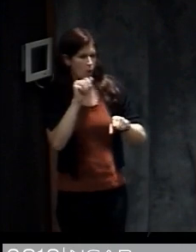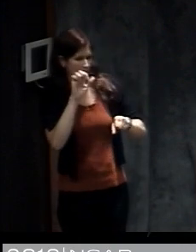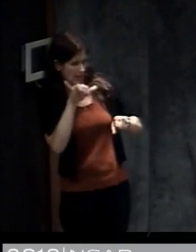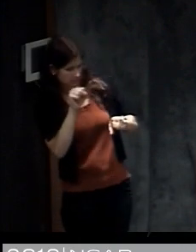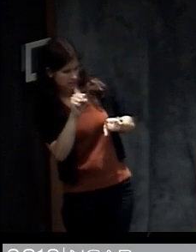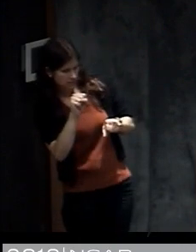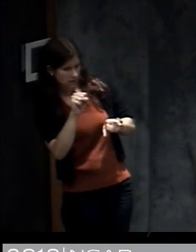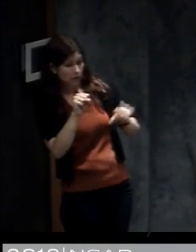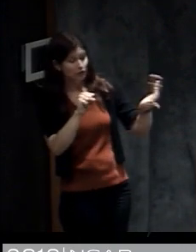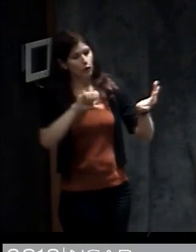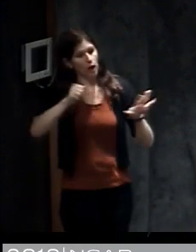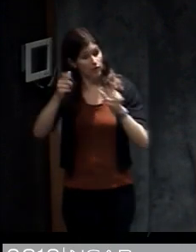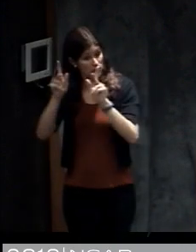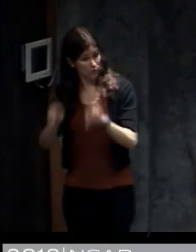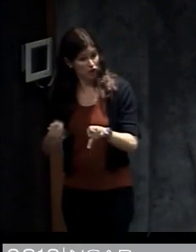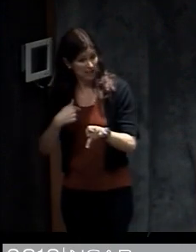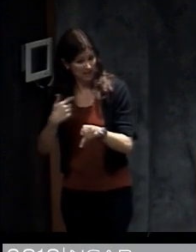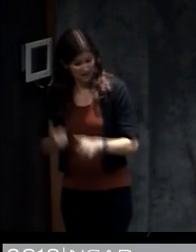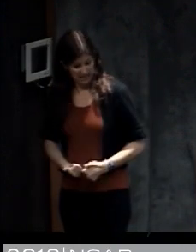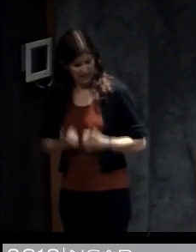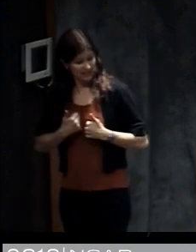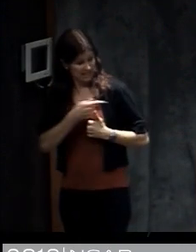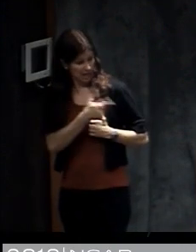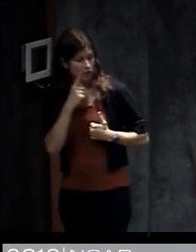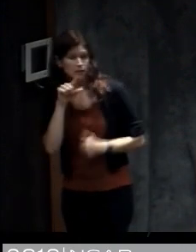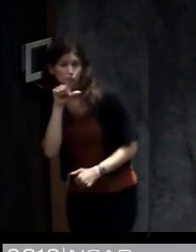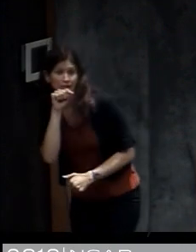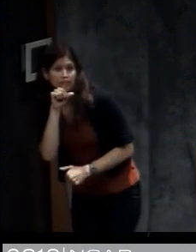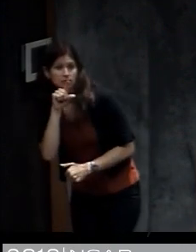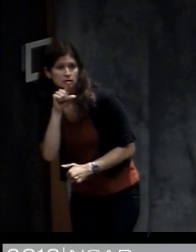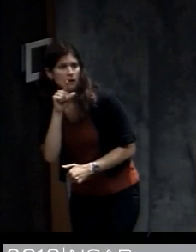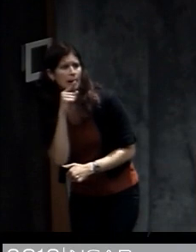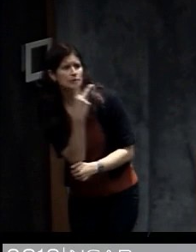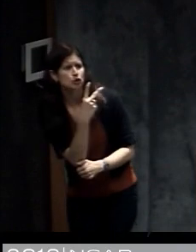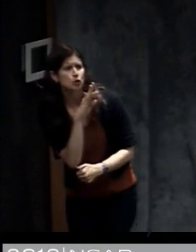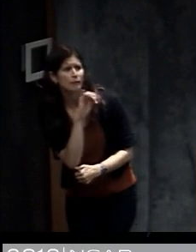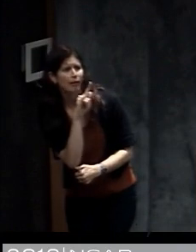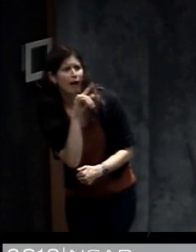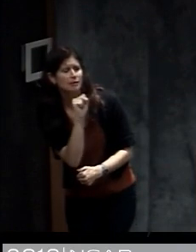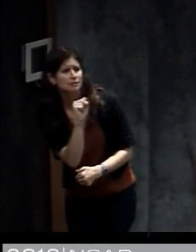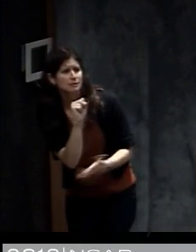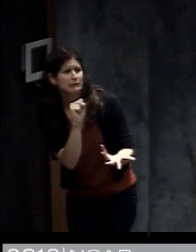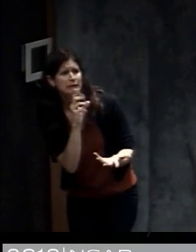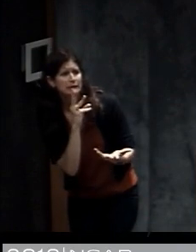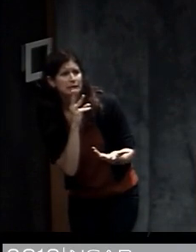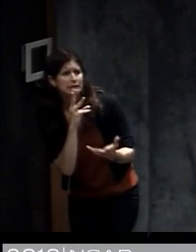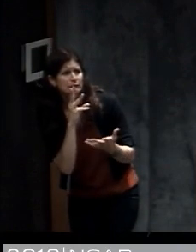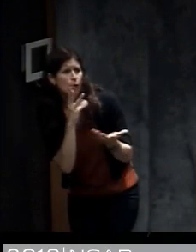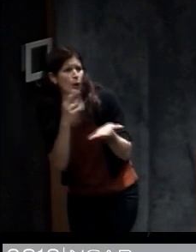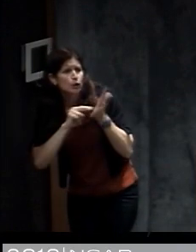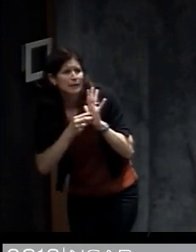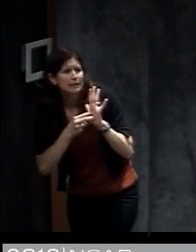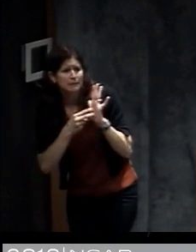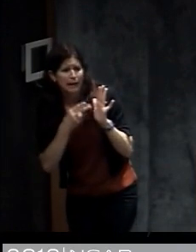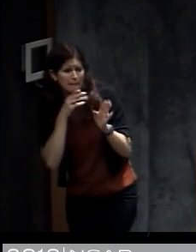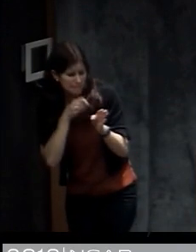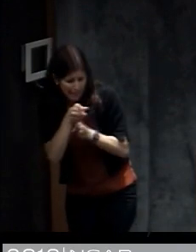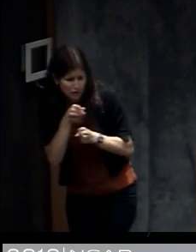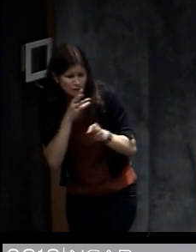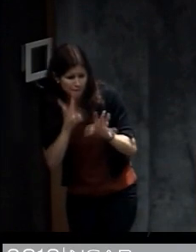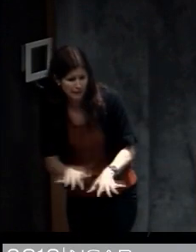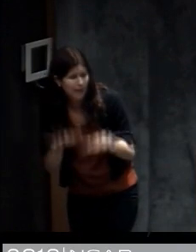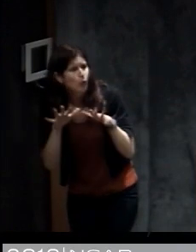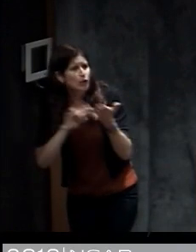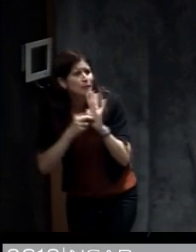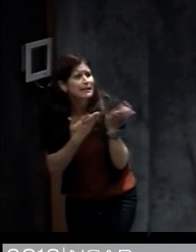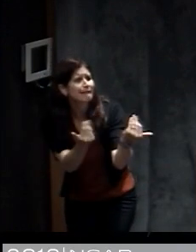City, he retweets this showing that he's got it. And then he tweets right back saying, I'm two blocks from the beach to find major flooding, please. So the forecaster thinks